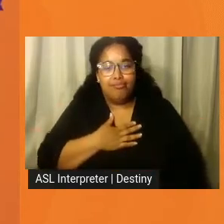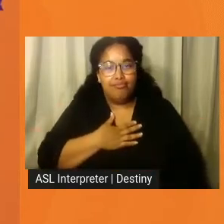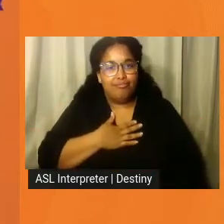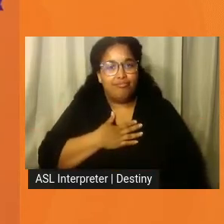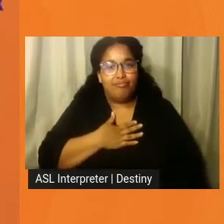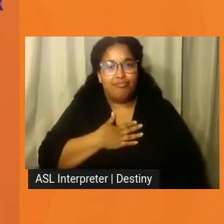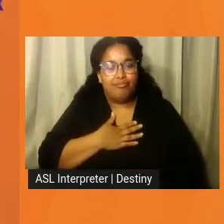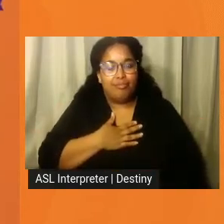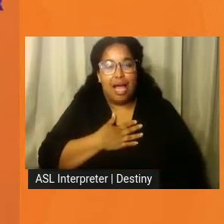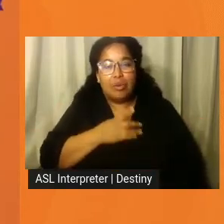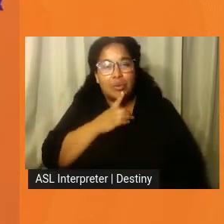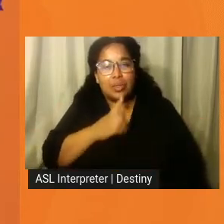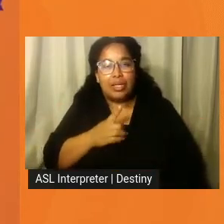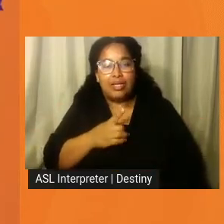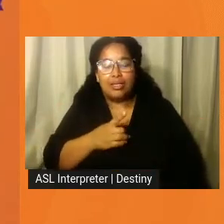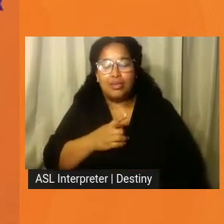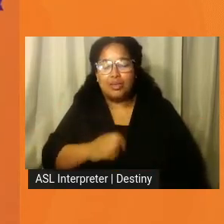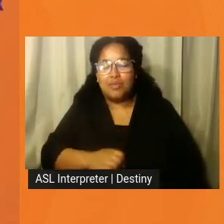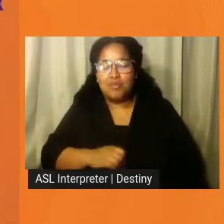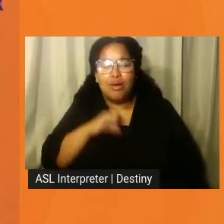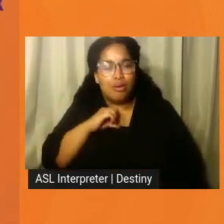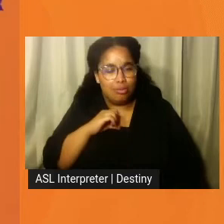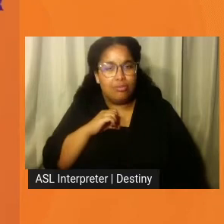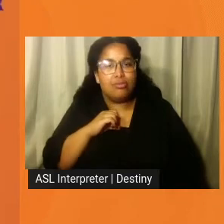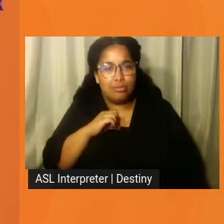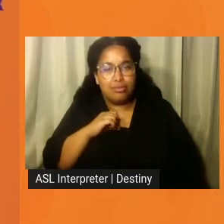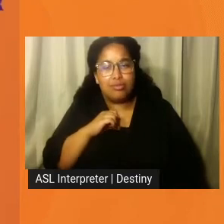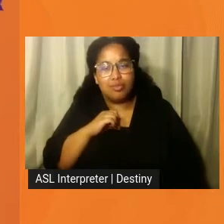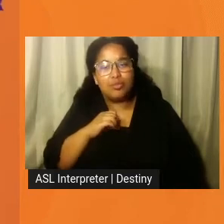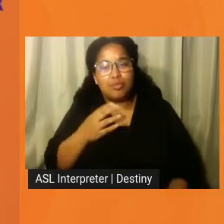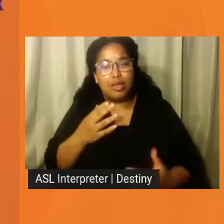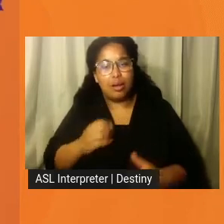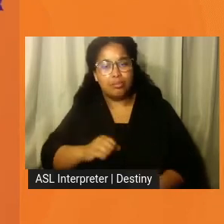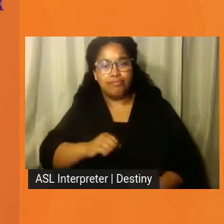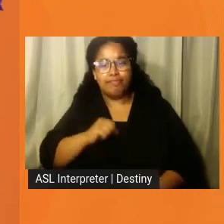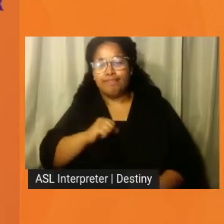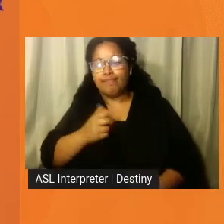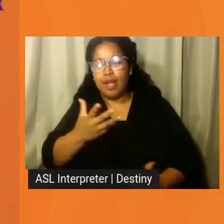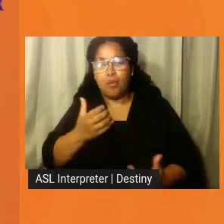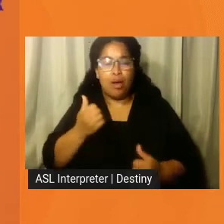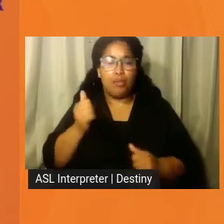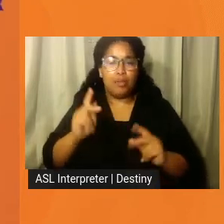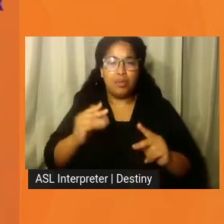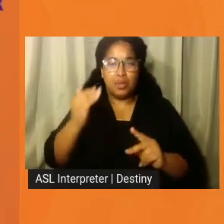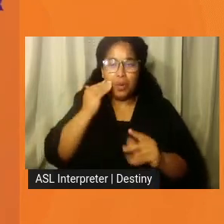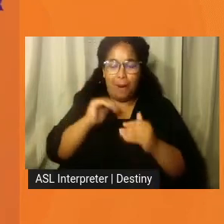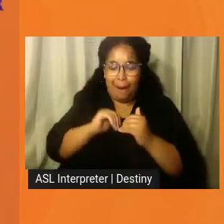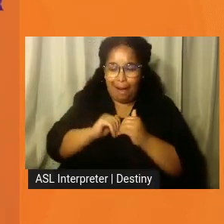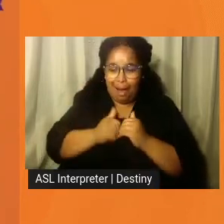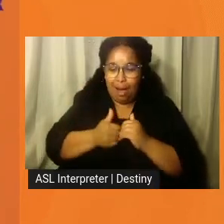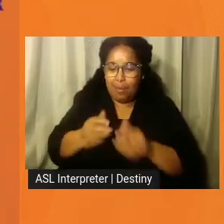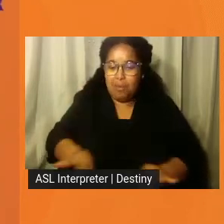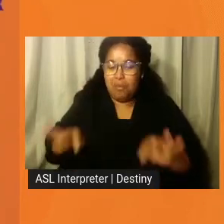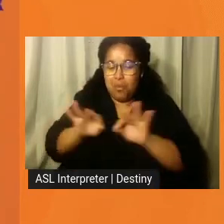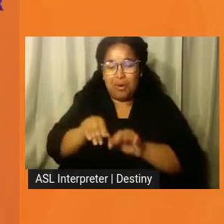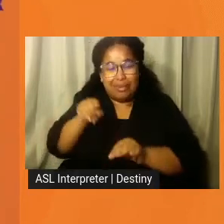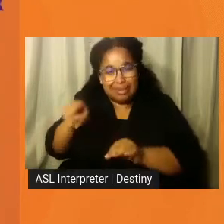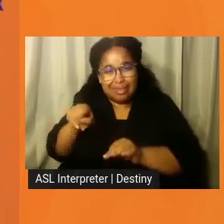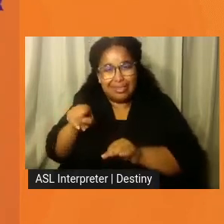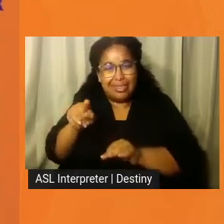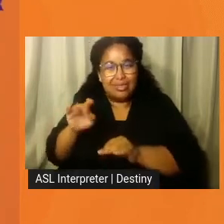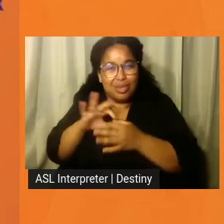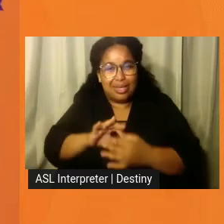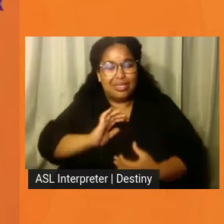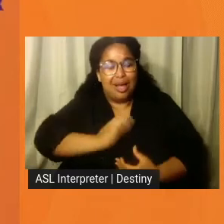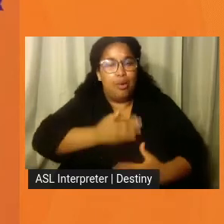was really proud, and I want everyone to know just how important Marty is to our community. First,